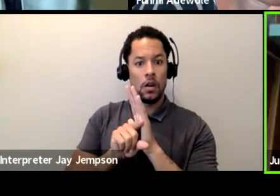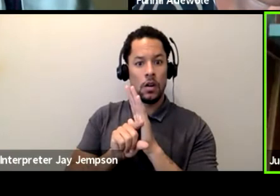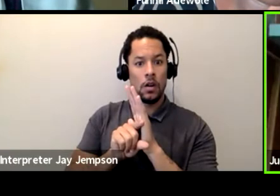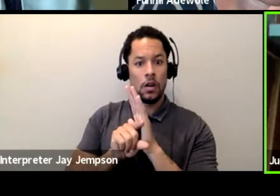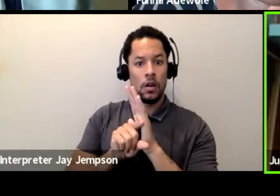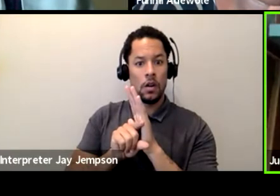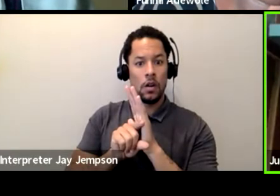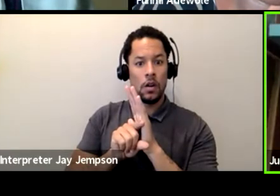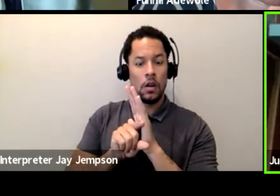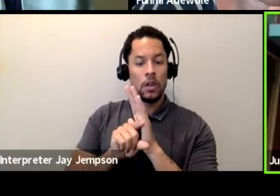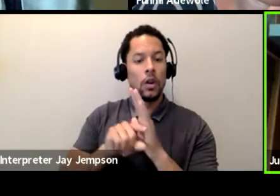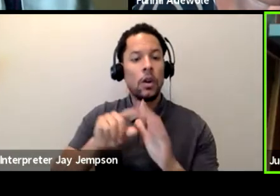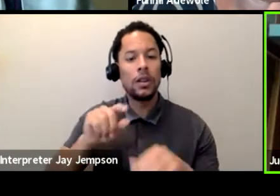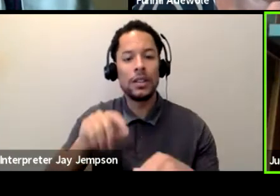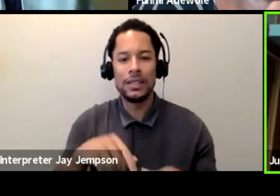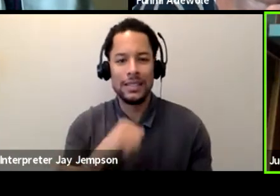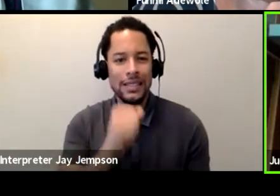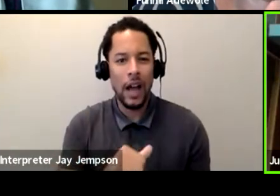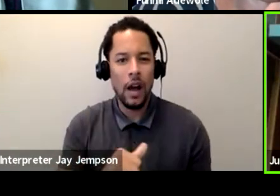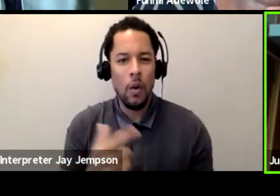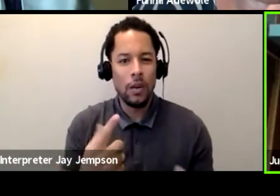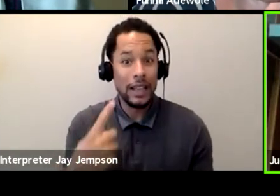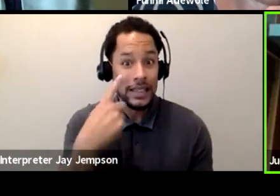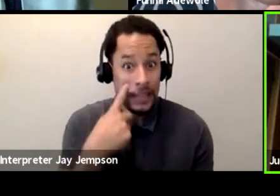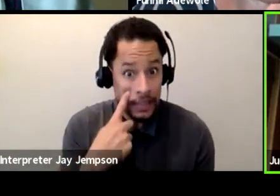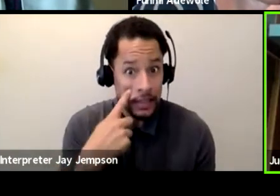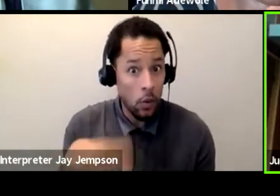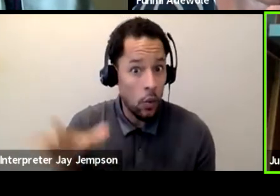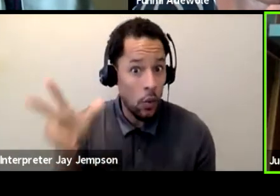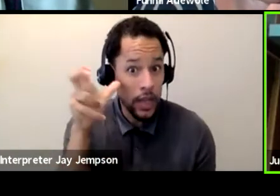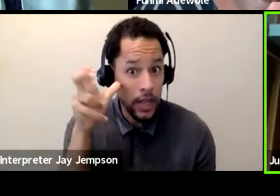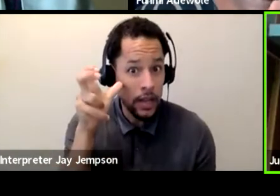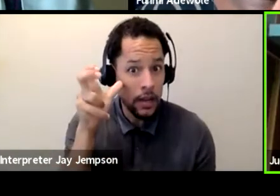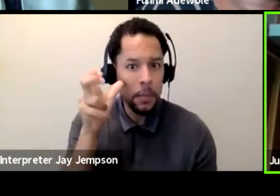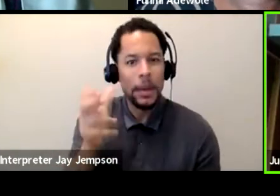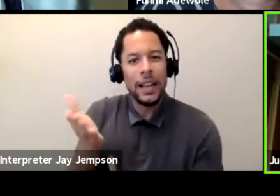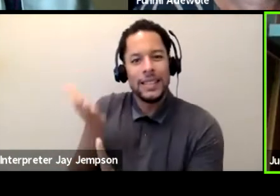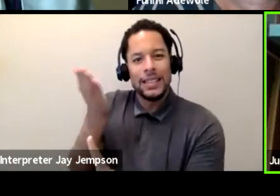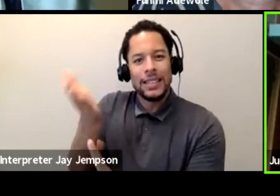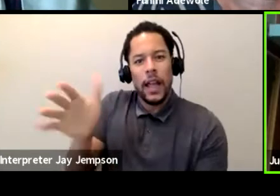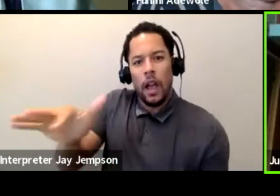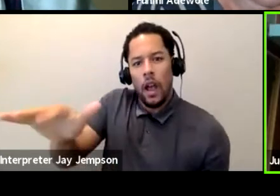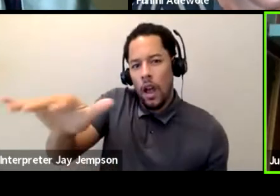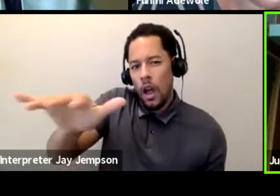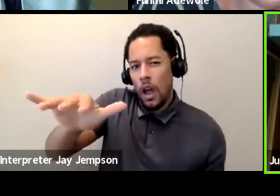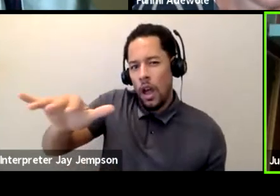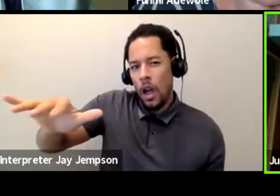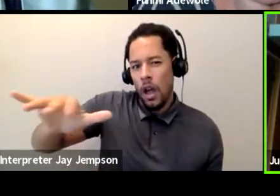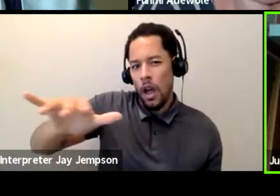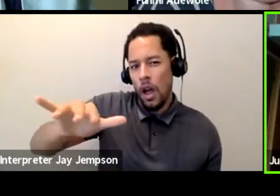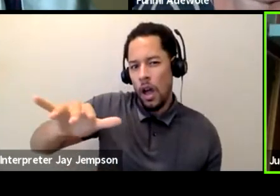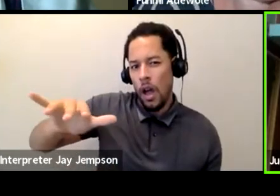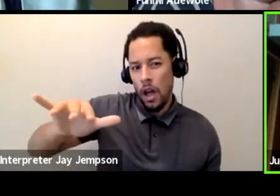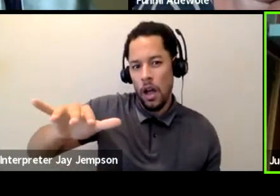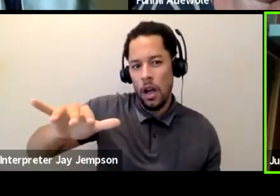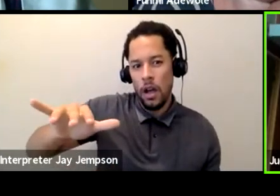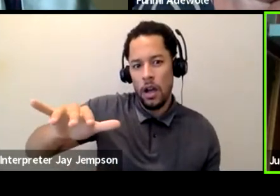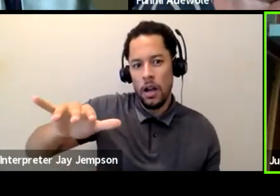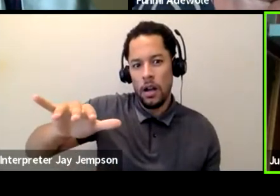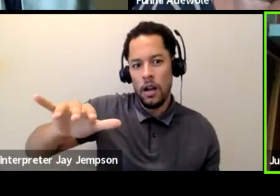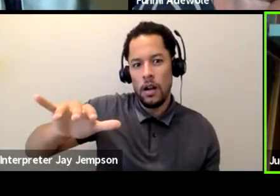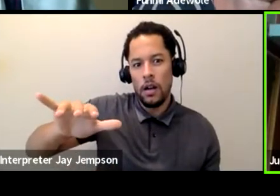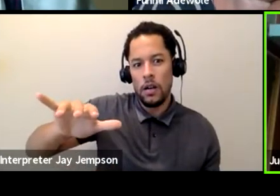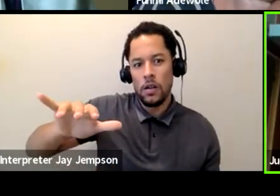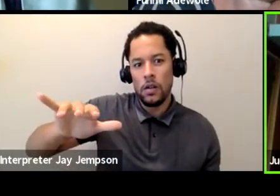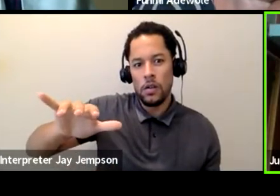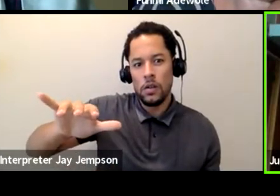subliminally it is there. It's continually resounding. And how, again, are we going to choose or what kind of medium